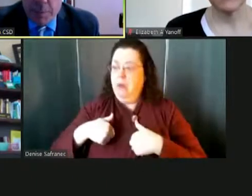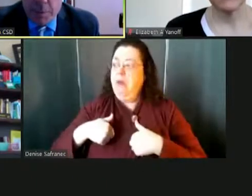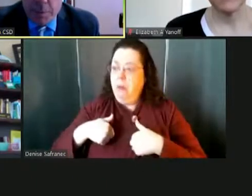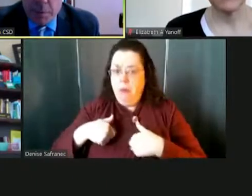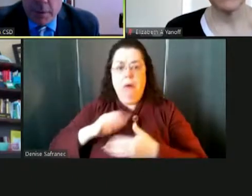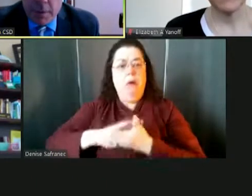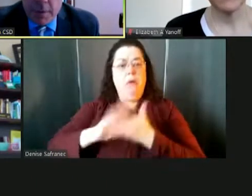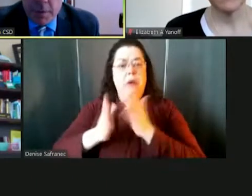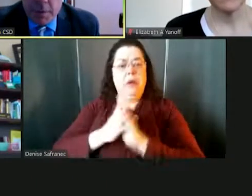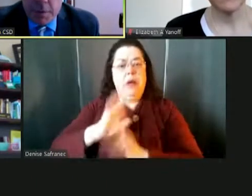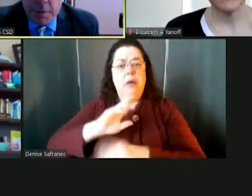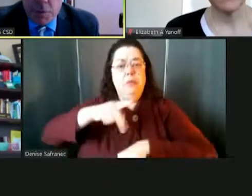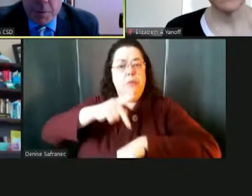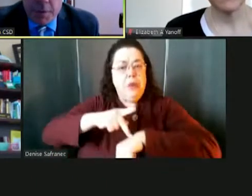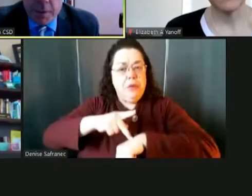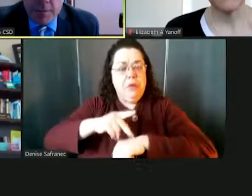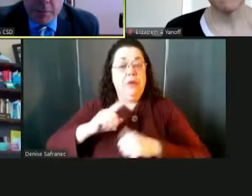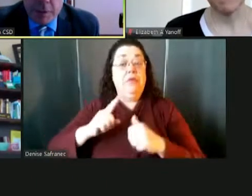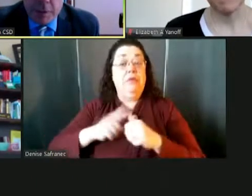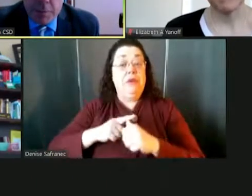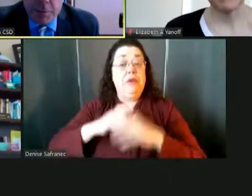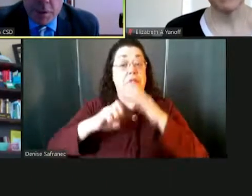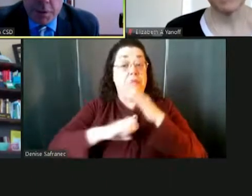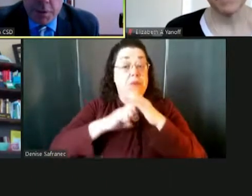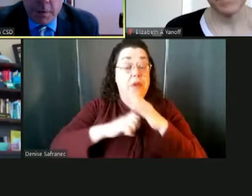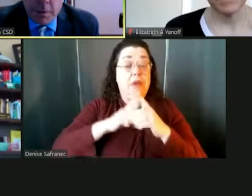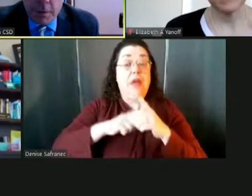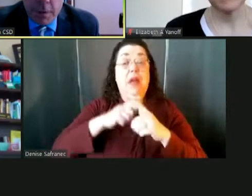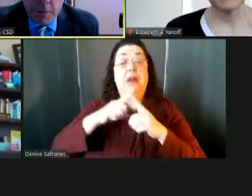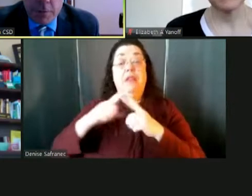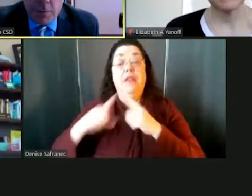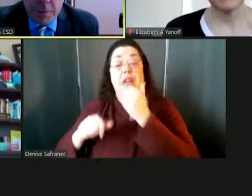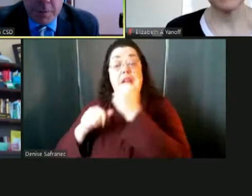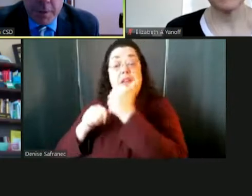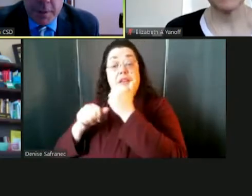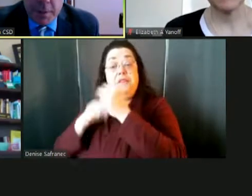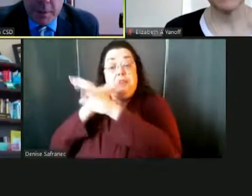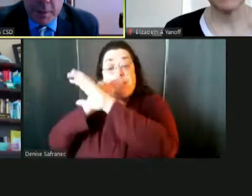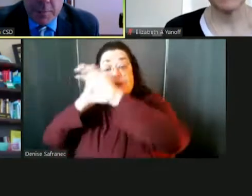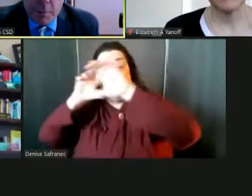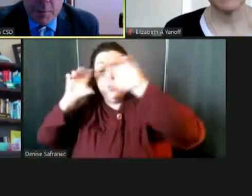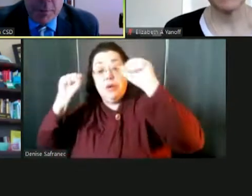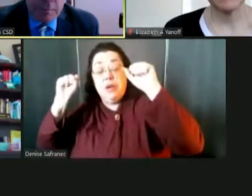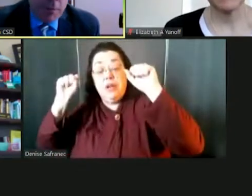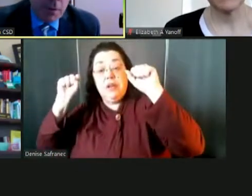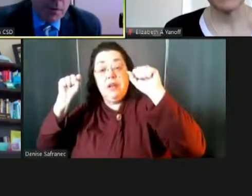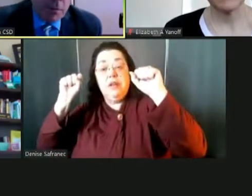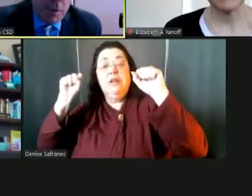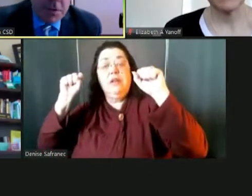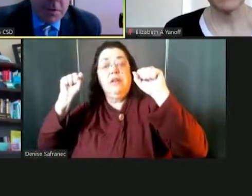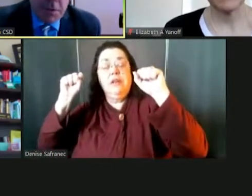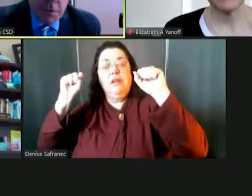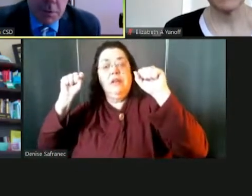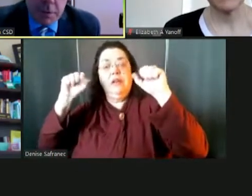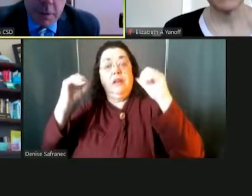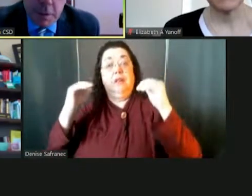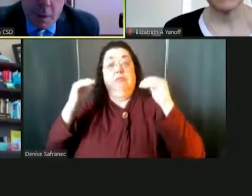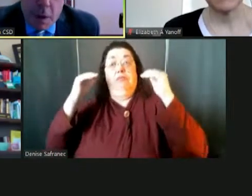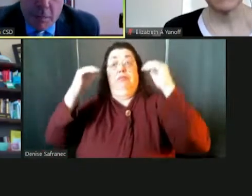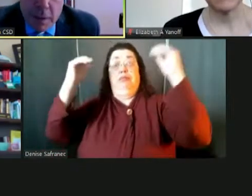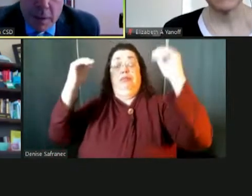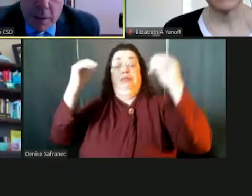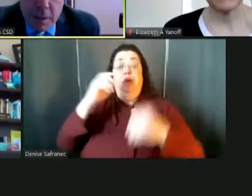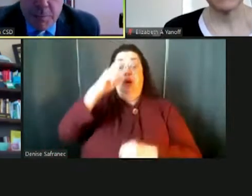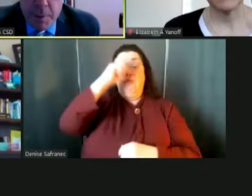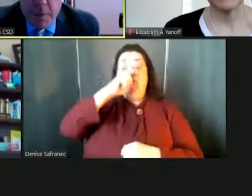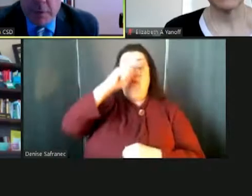elementary principal and then an assistant superintendent for curriculum instruction and then superintendent in both Rome City School District and the